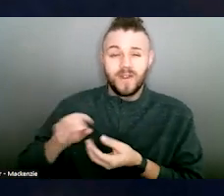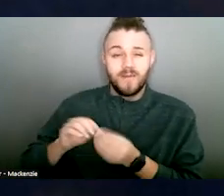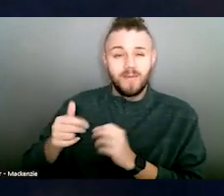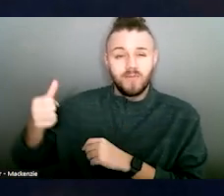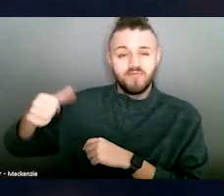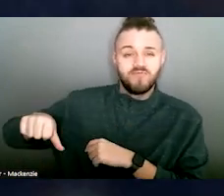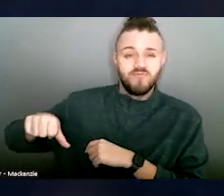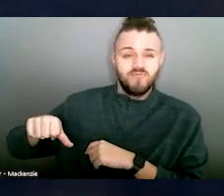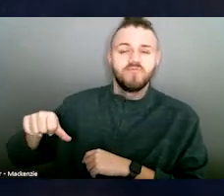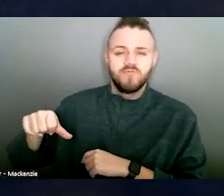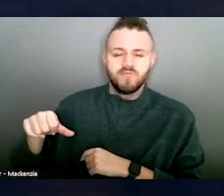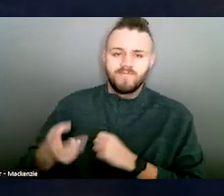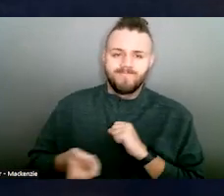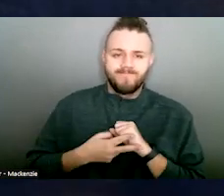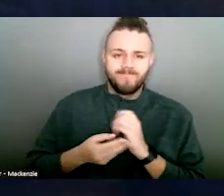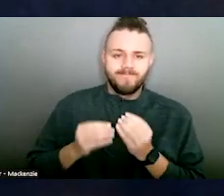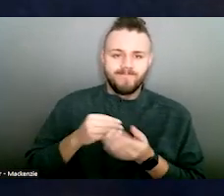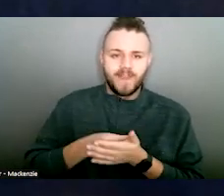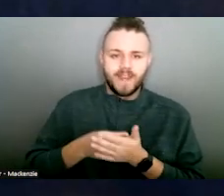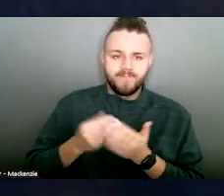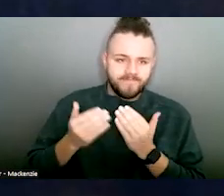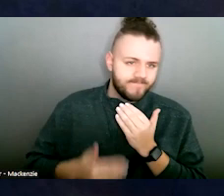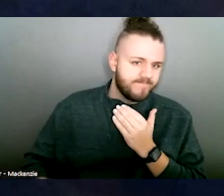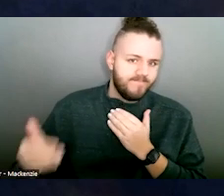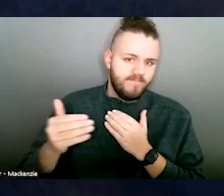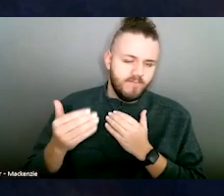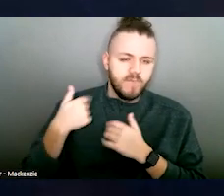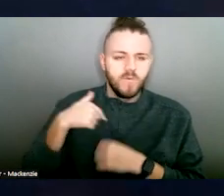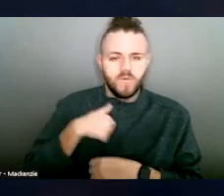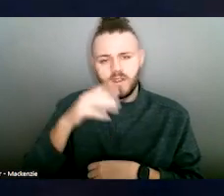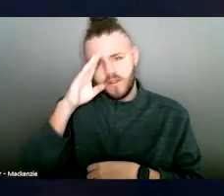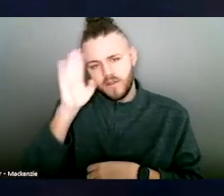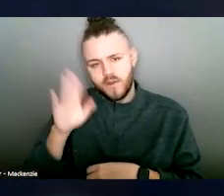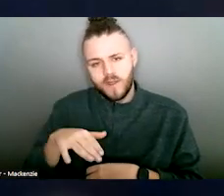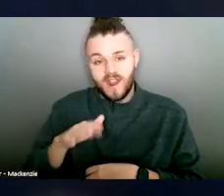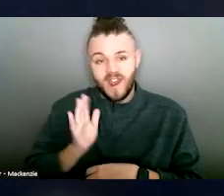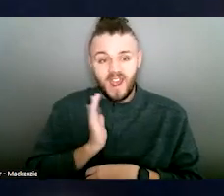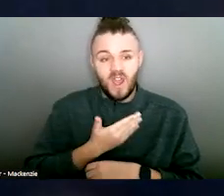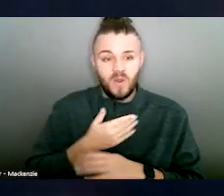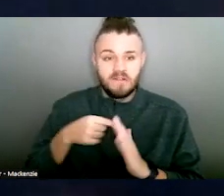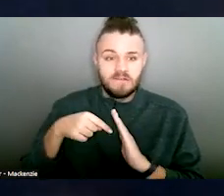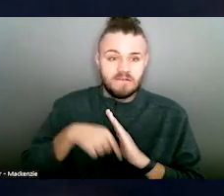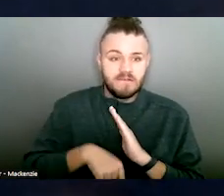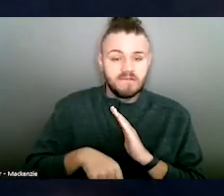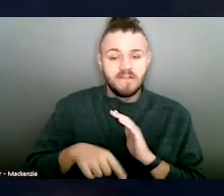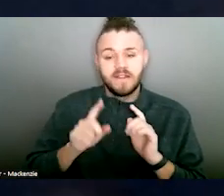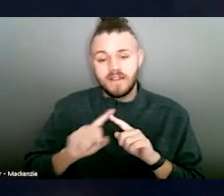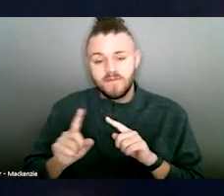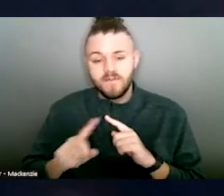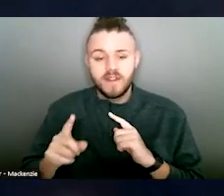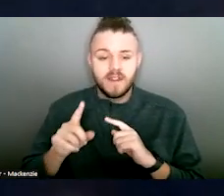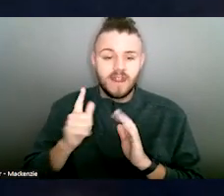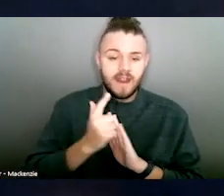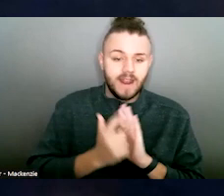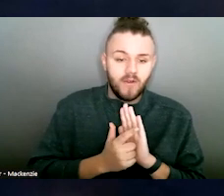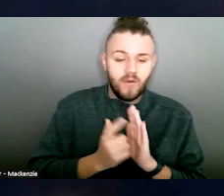money in the long run. We know that. It will begin to address the deficit in youth legal and prevention circles, which is